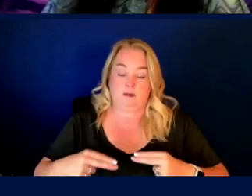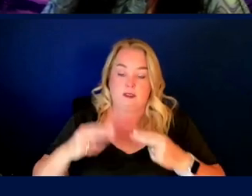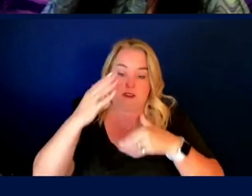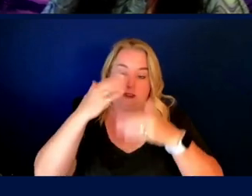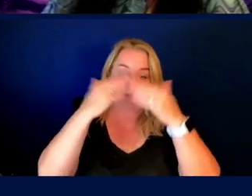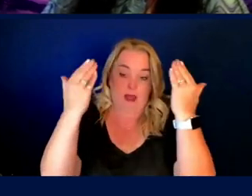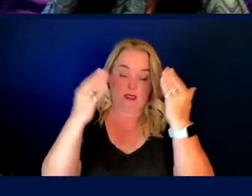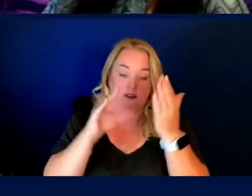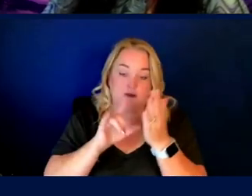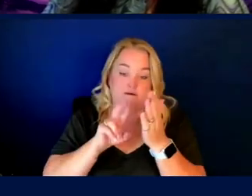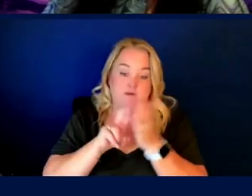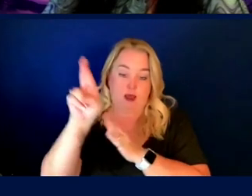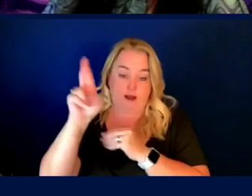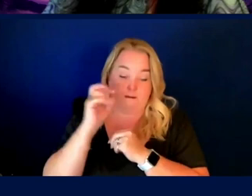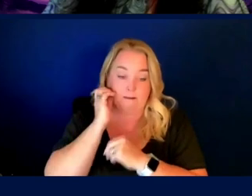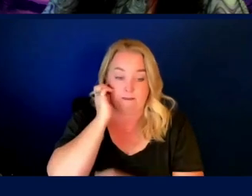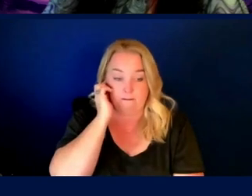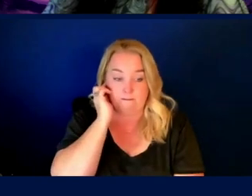research.